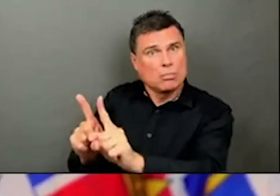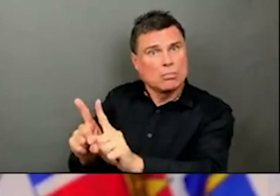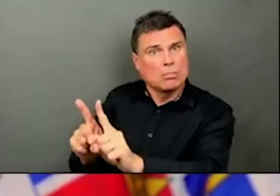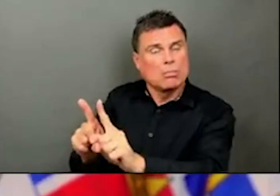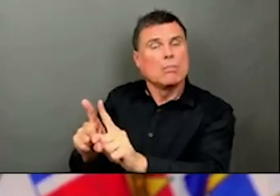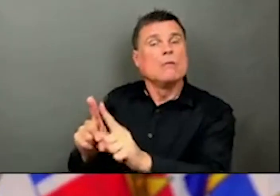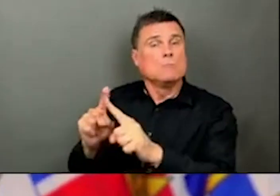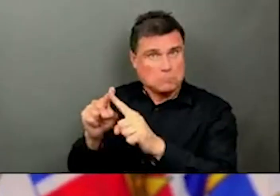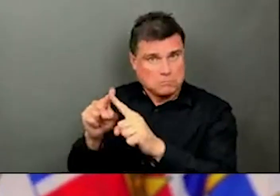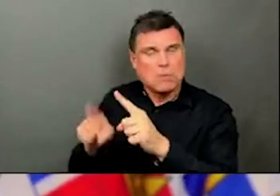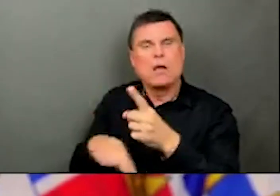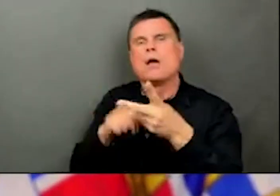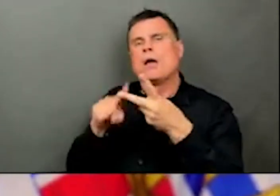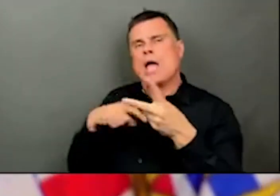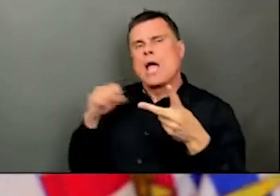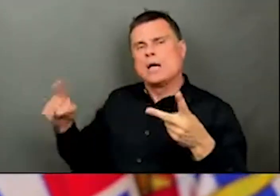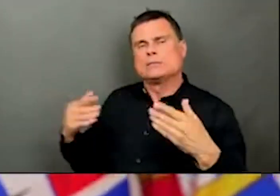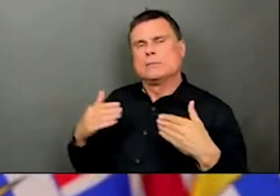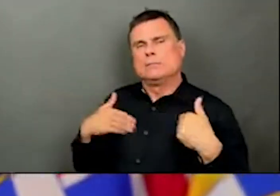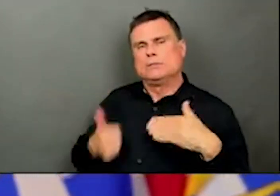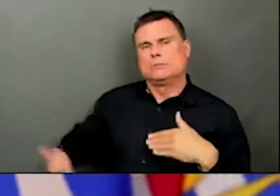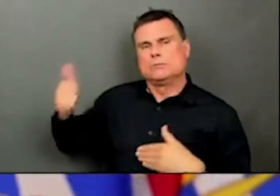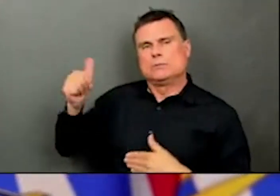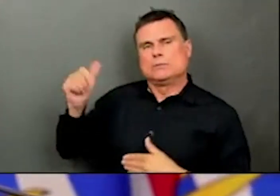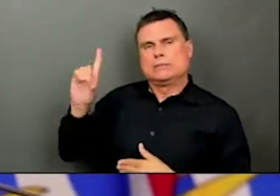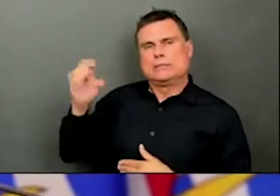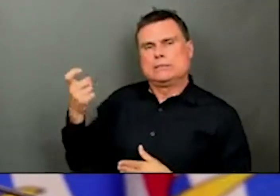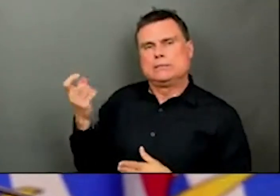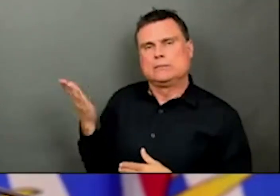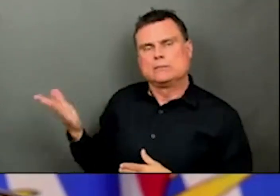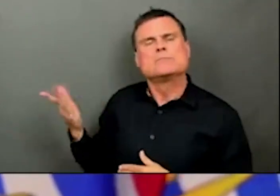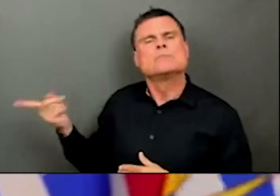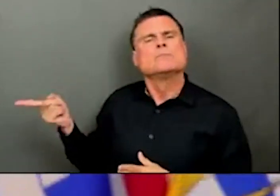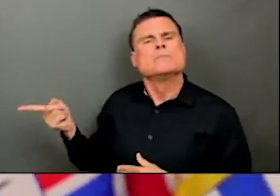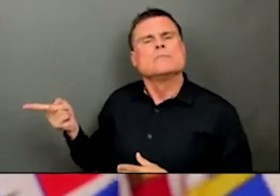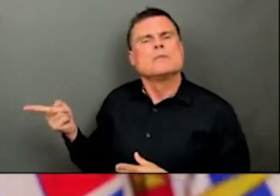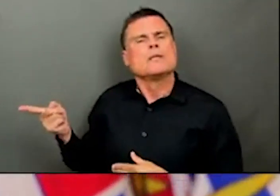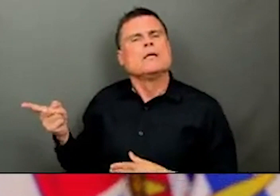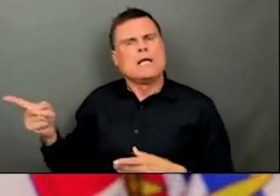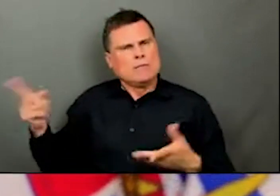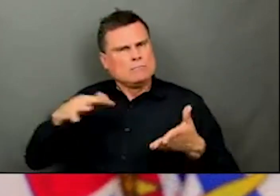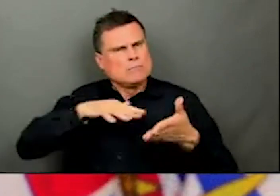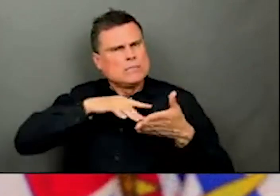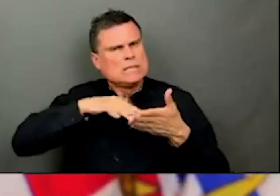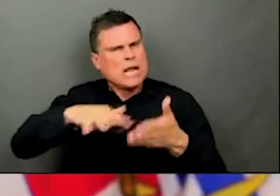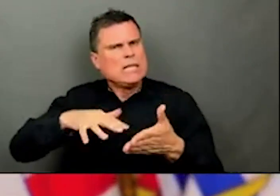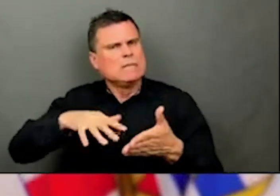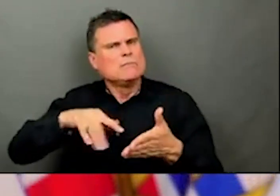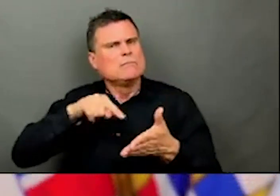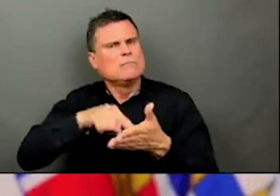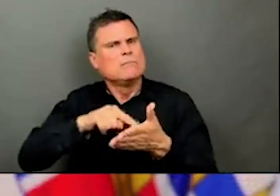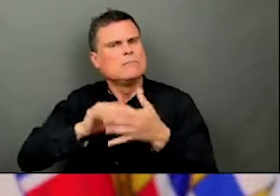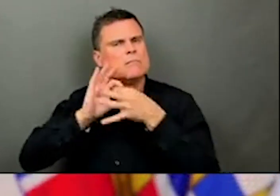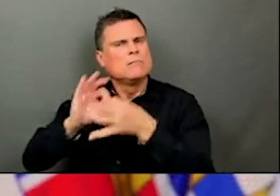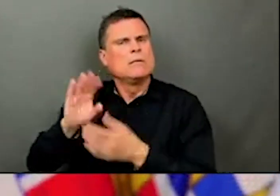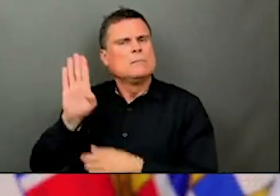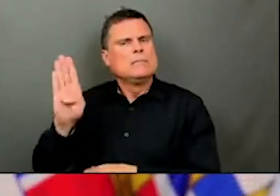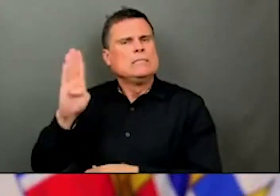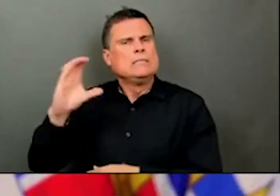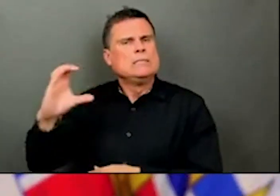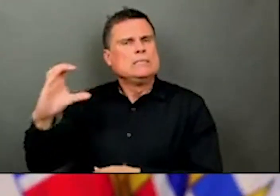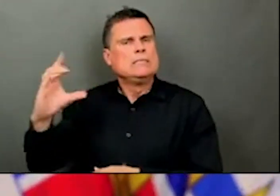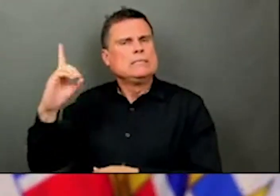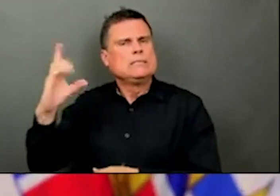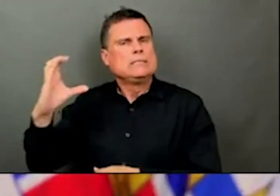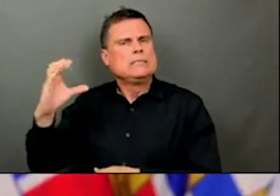Minister Dix, a study is being done in conjunction with the BCCDC around vaccination levels at long-term